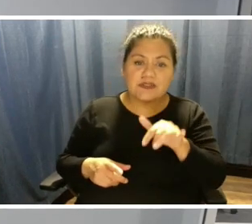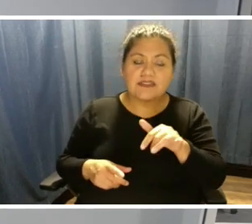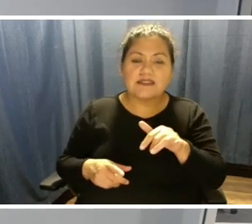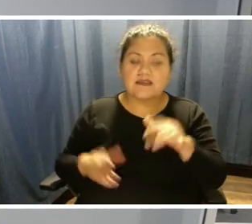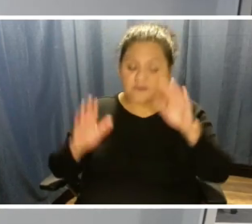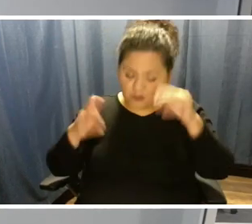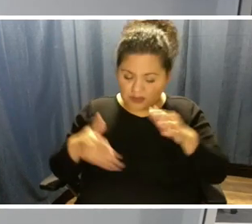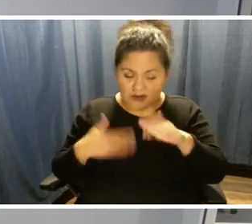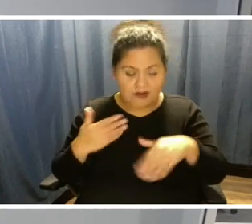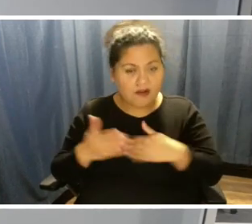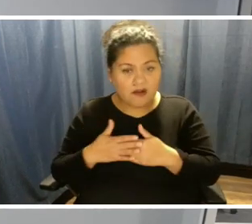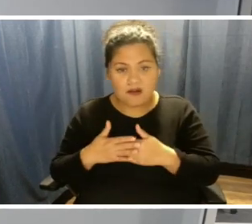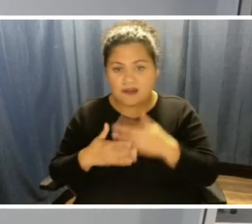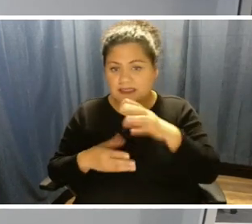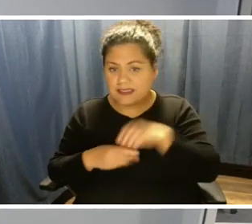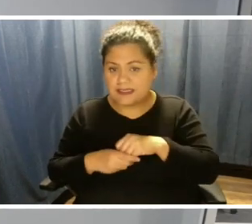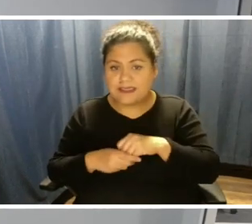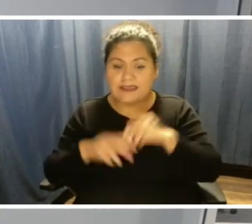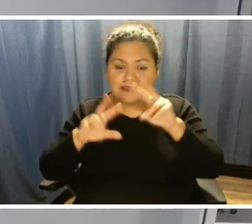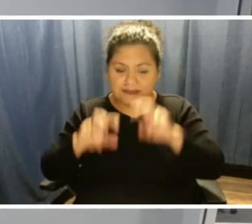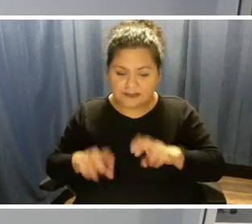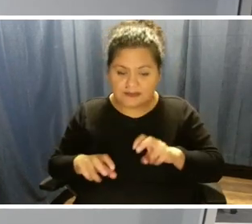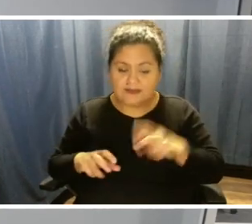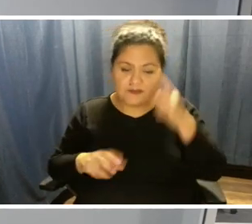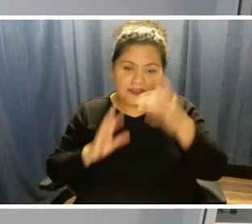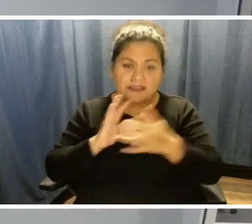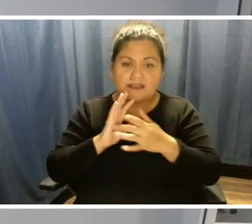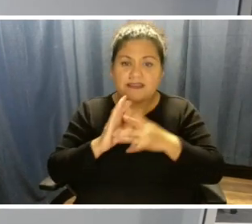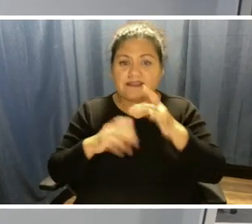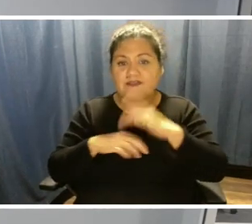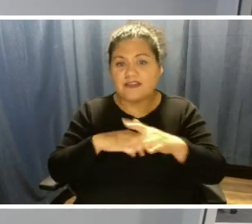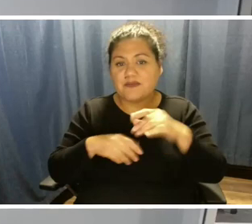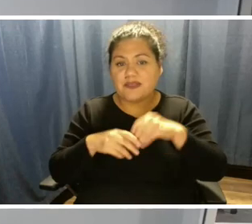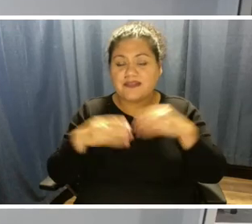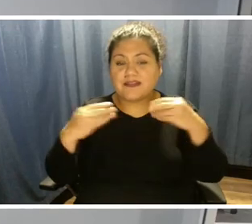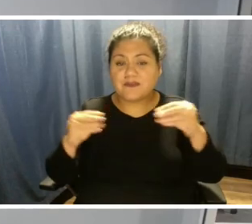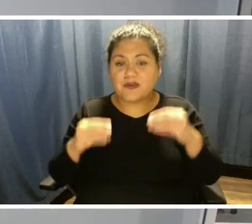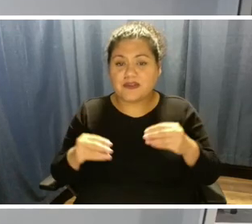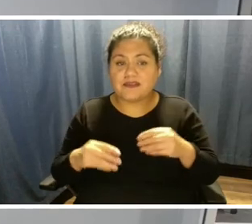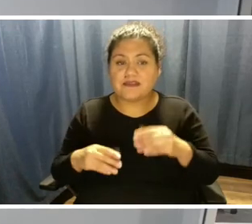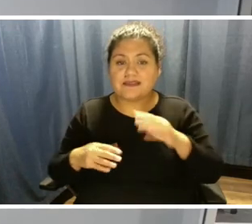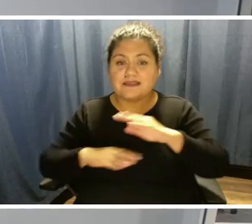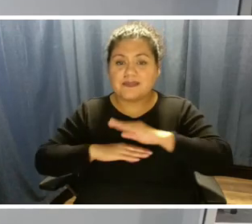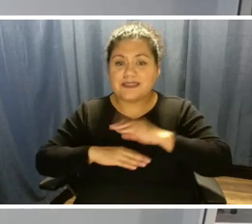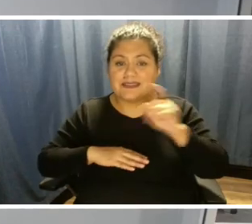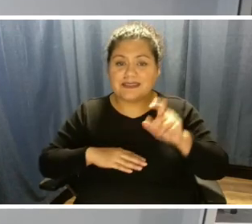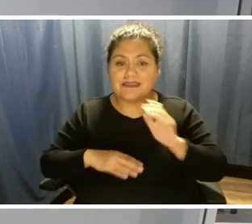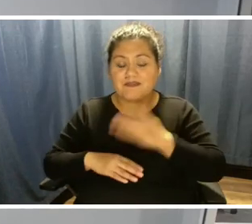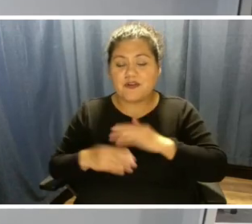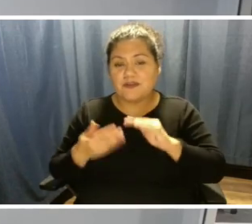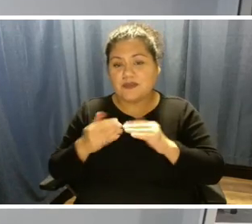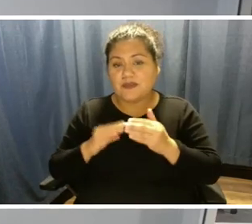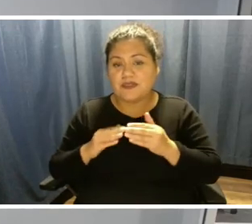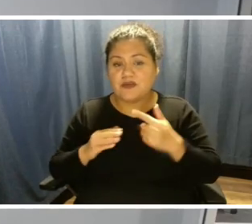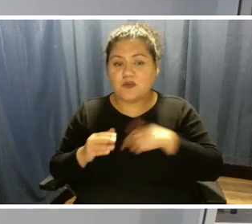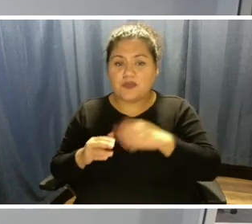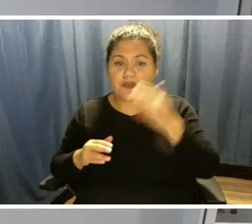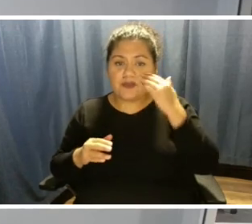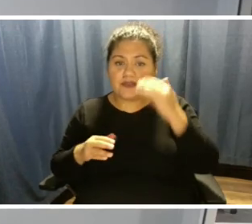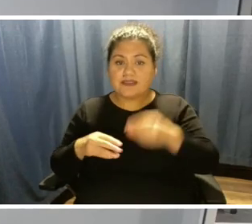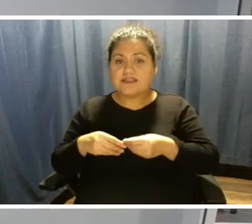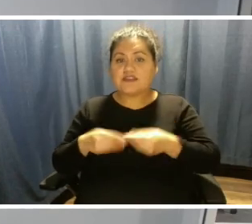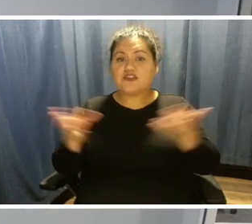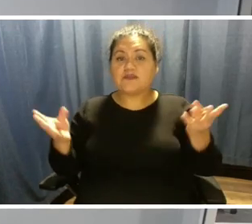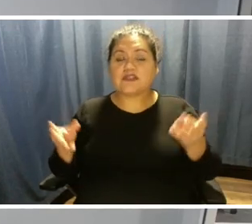all-in assessment of the technology that's available in the market to meet the needs of our community. We know that distributed resources will